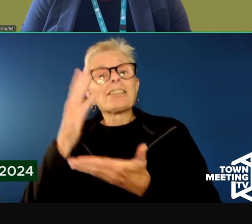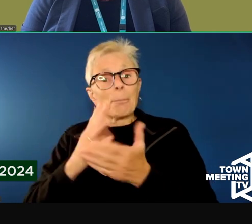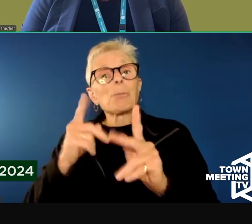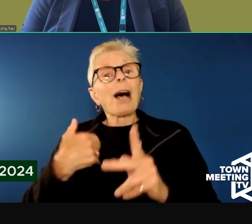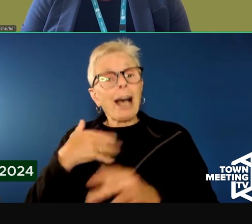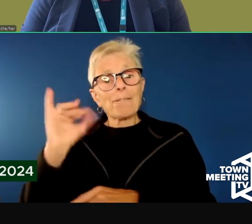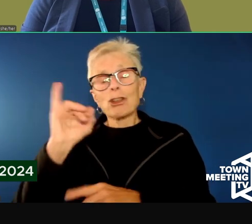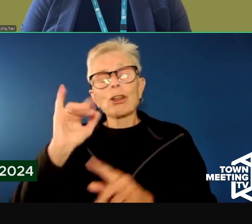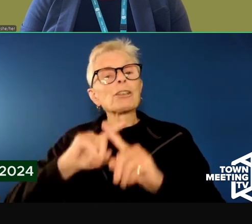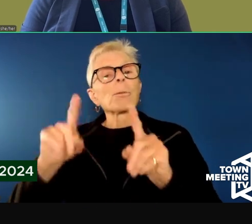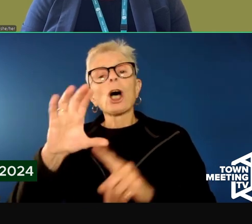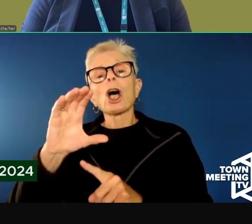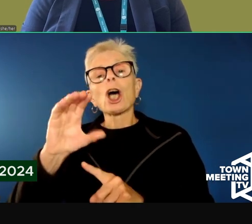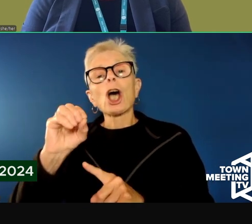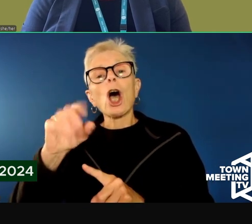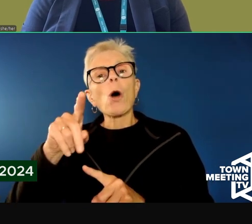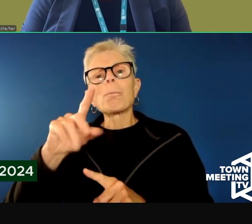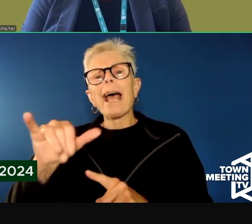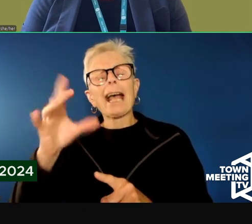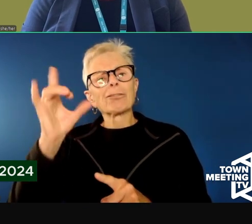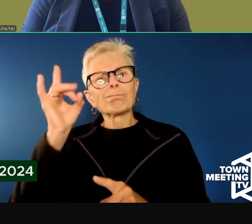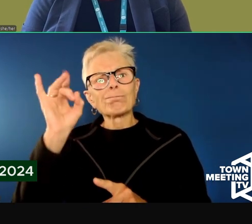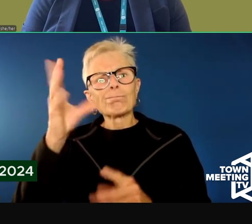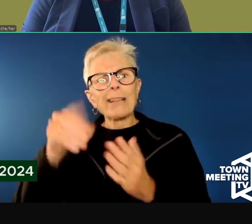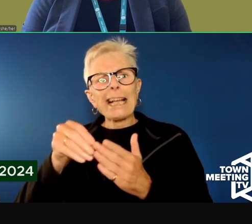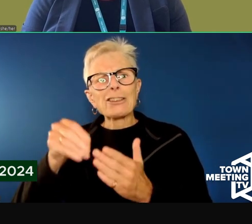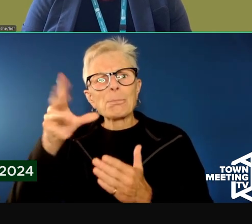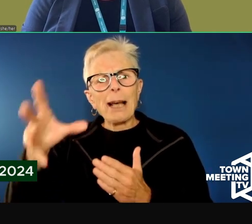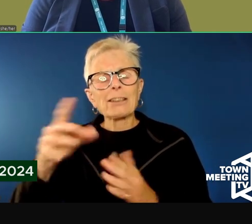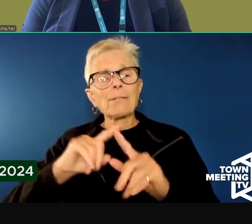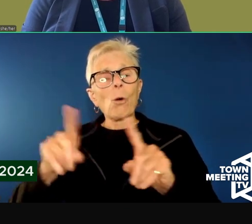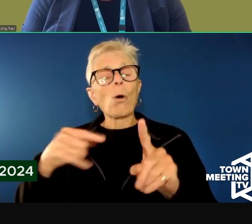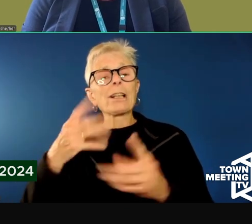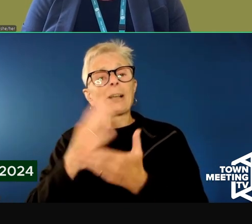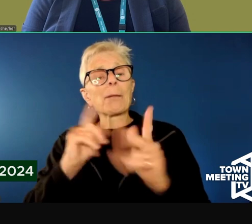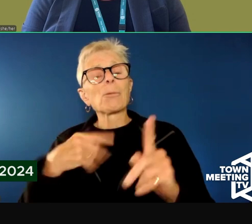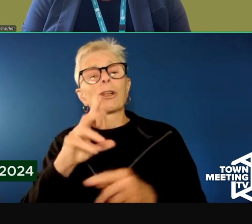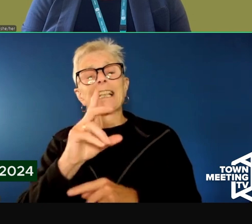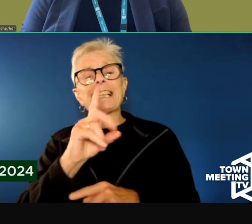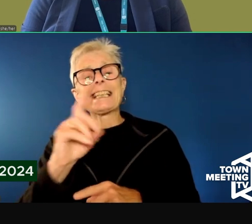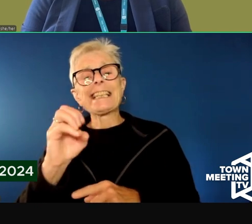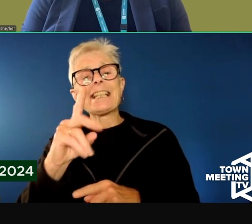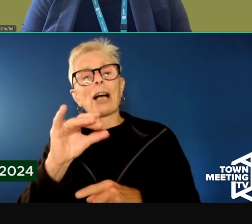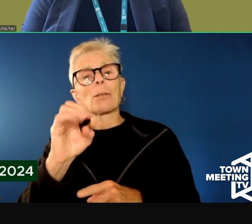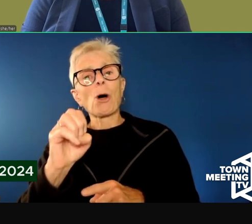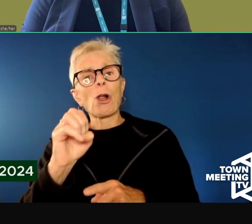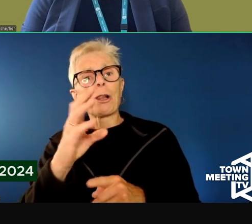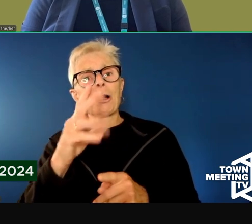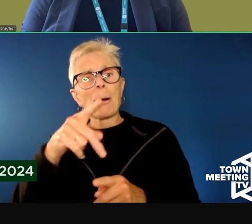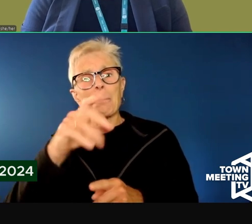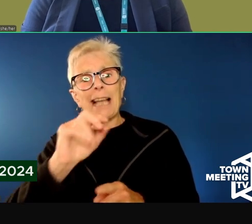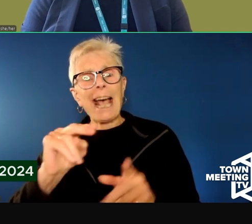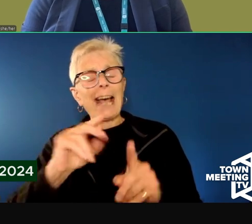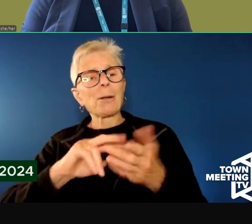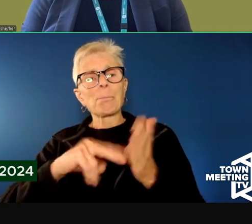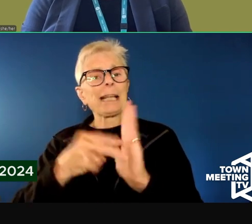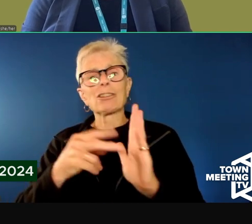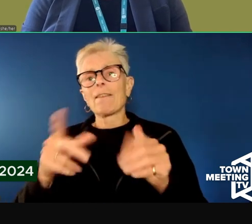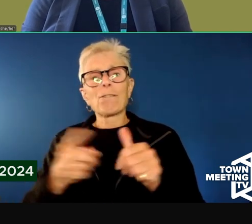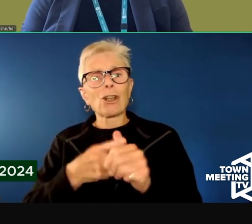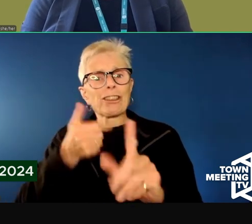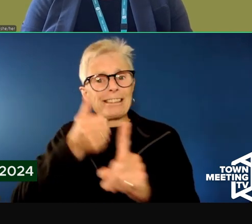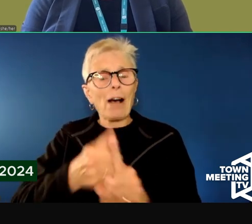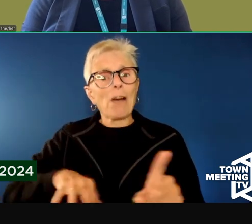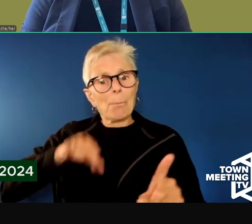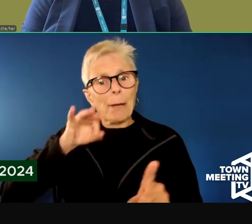to accessing help. Some people have very large deductible plans that's increasingly common in our community. And that can serve as a